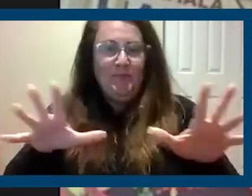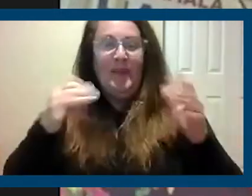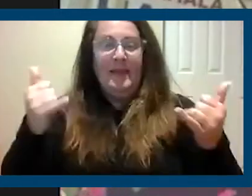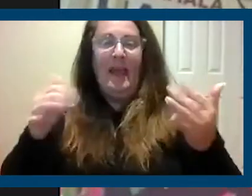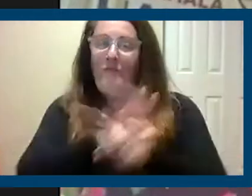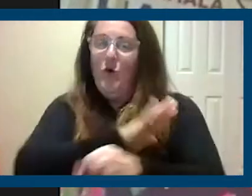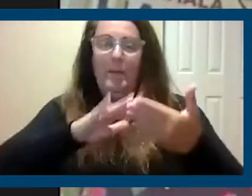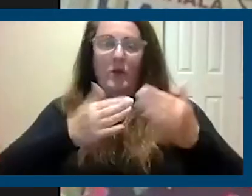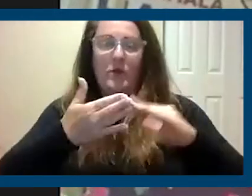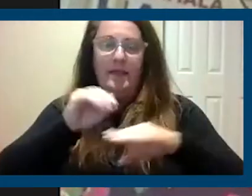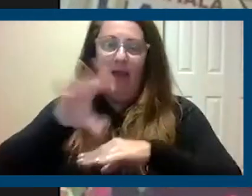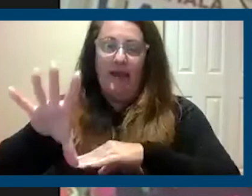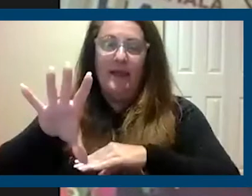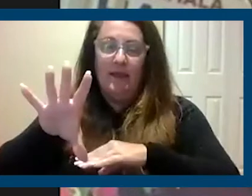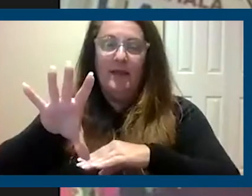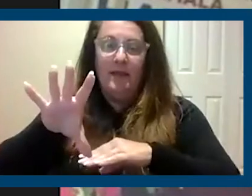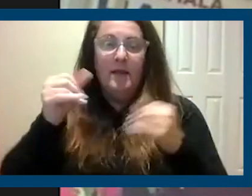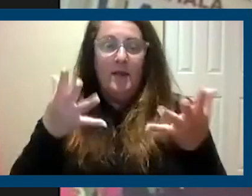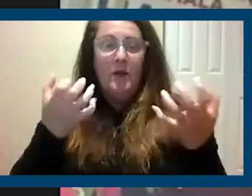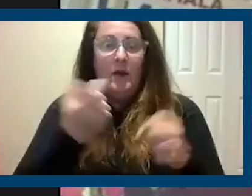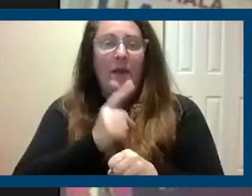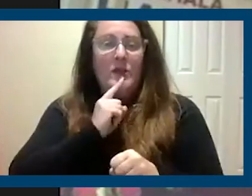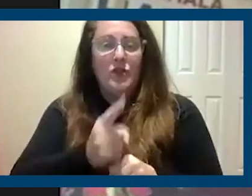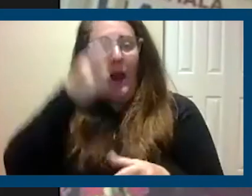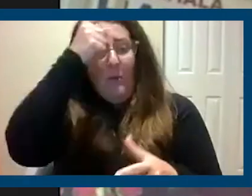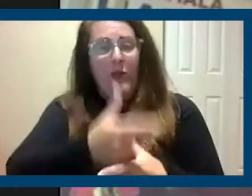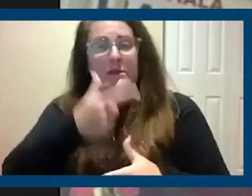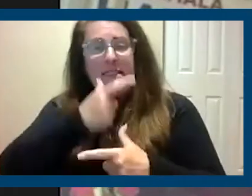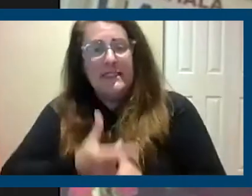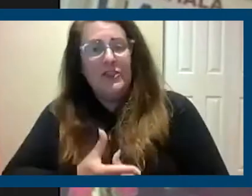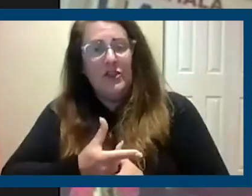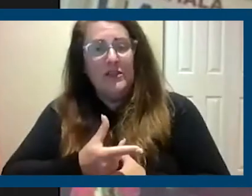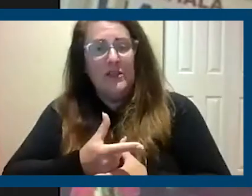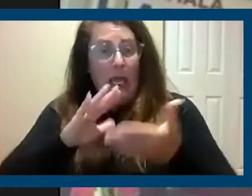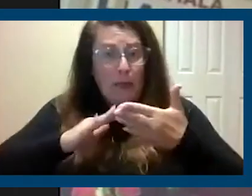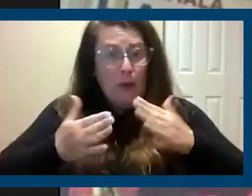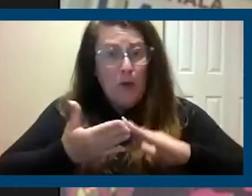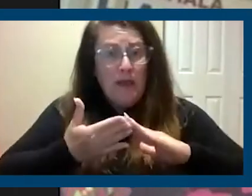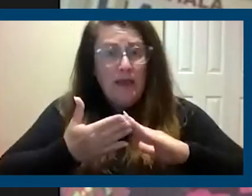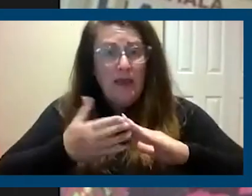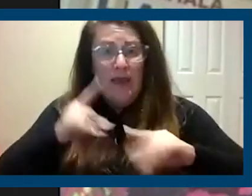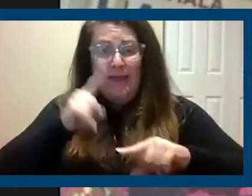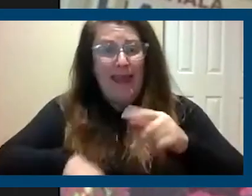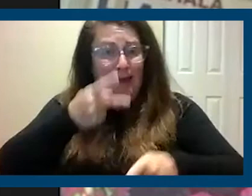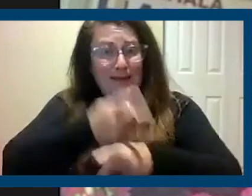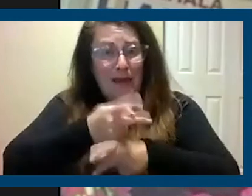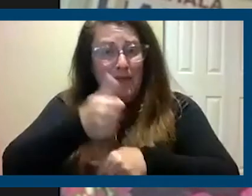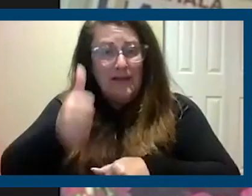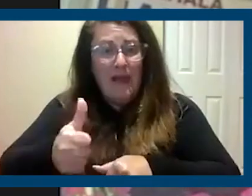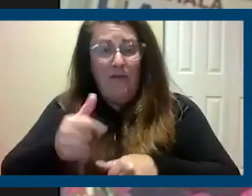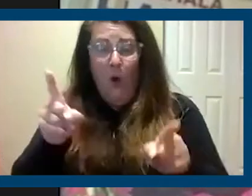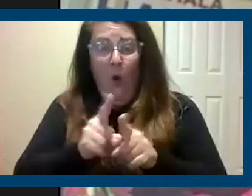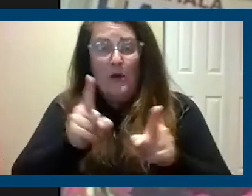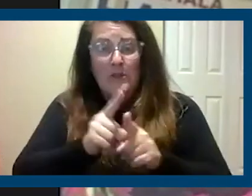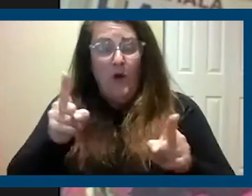And we want to help our brothers and sisters that are out there that can't do for their self. A lot of mental illness,